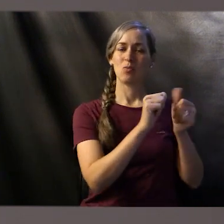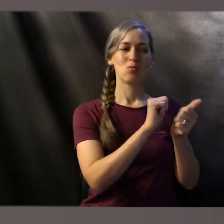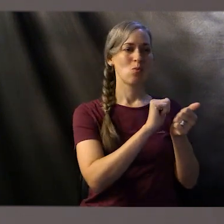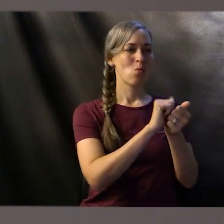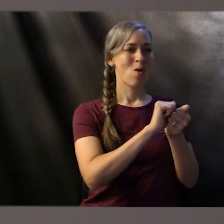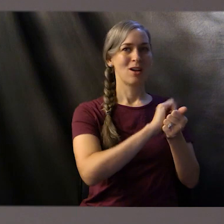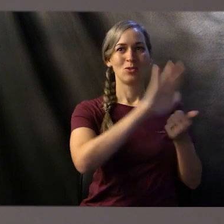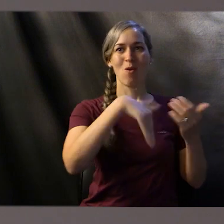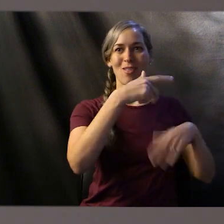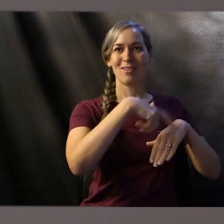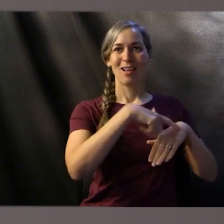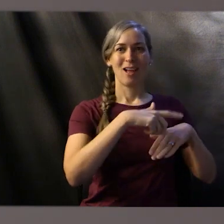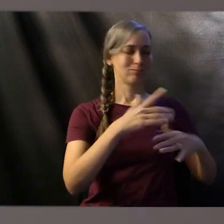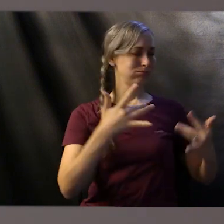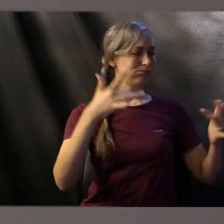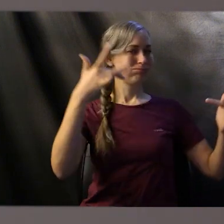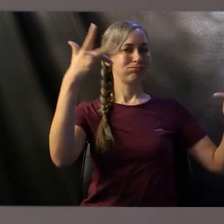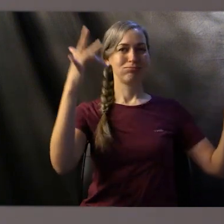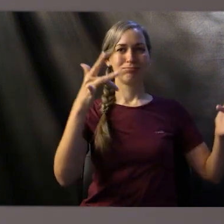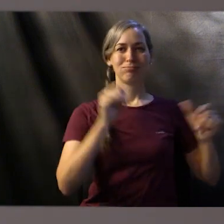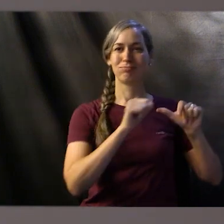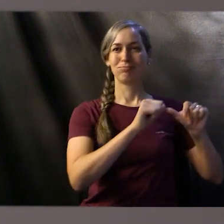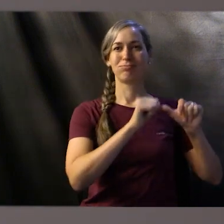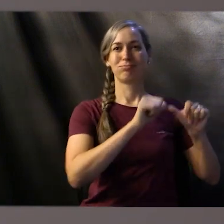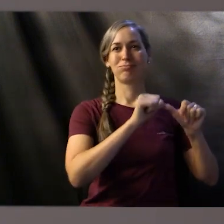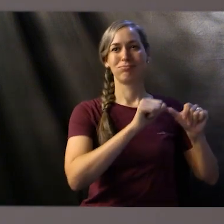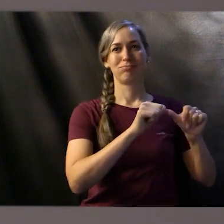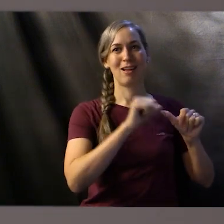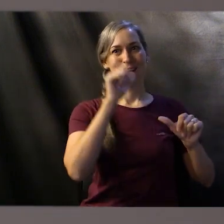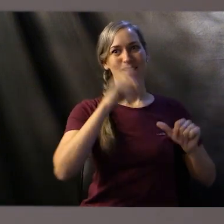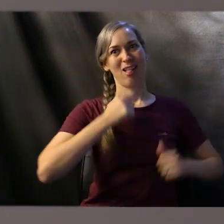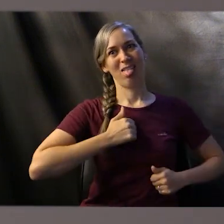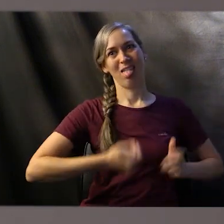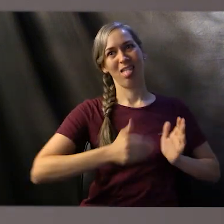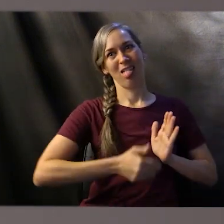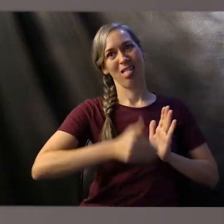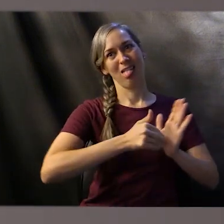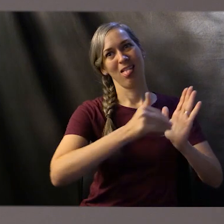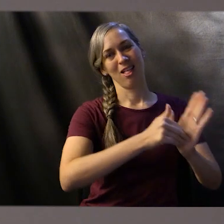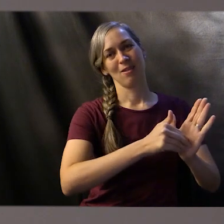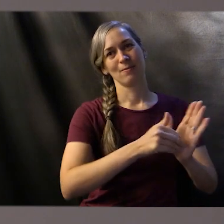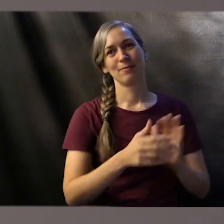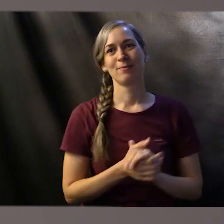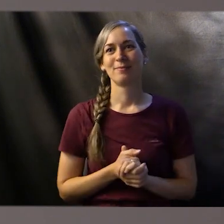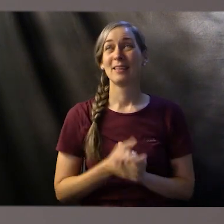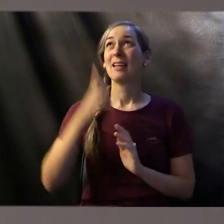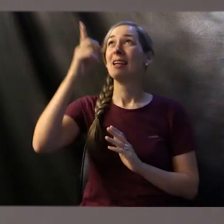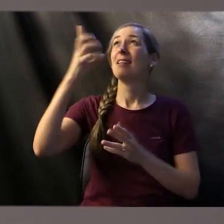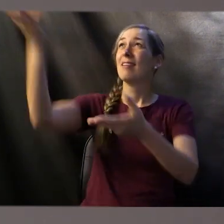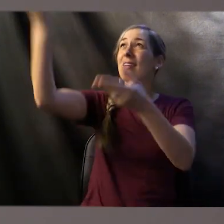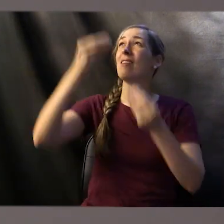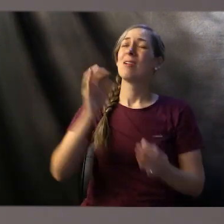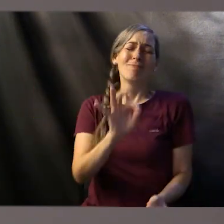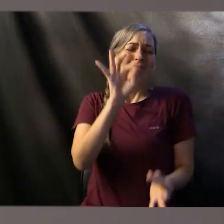priesthood. We worship a God who has provided a perfect priesthood for us in